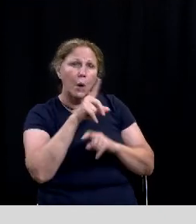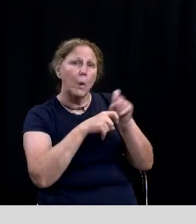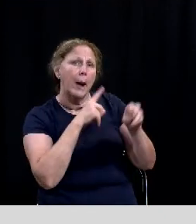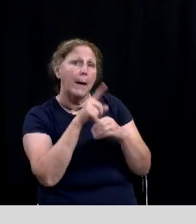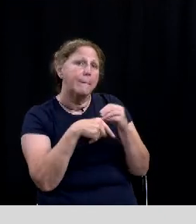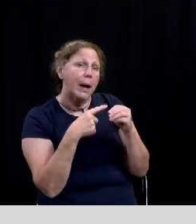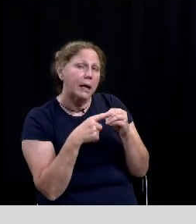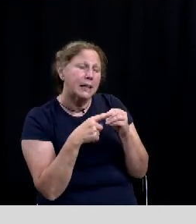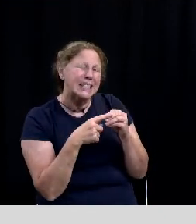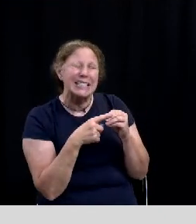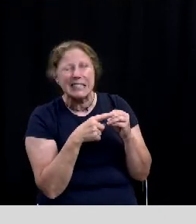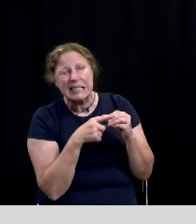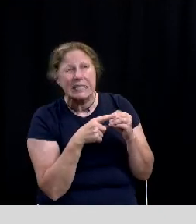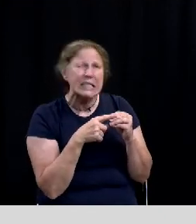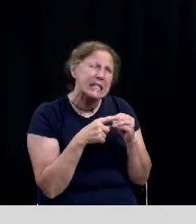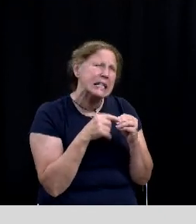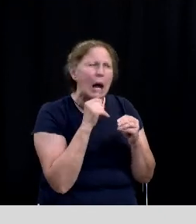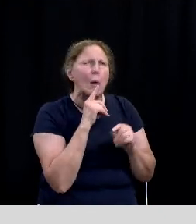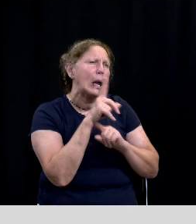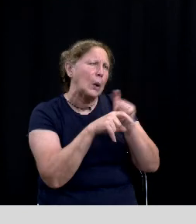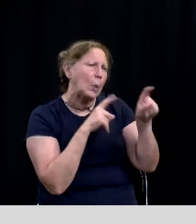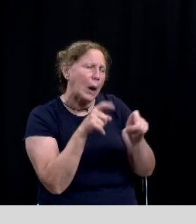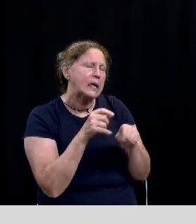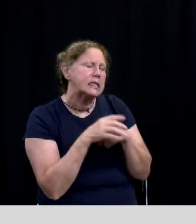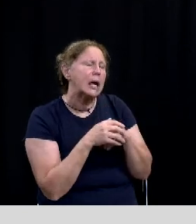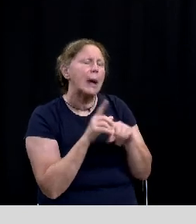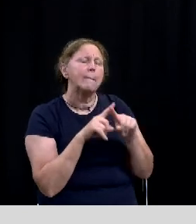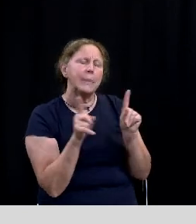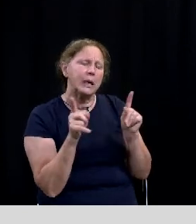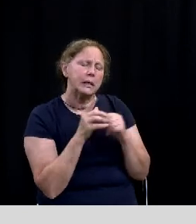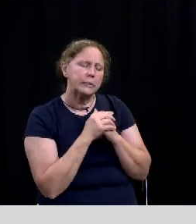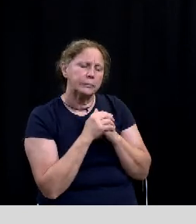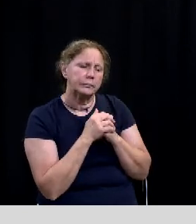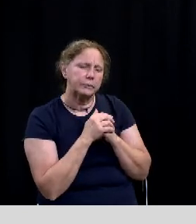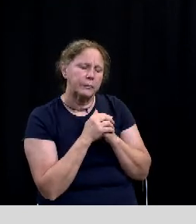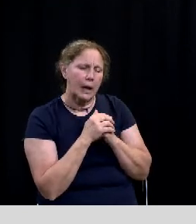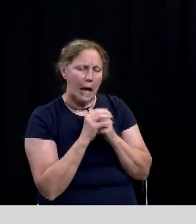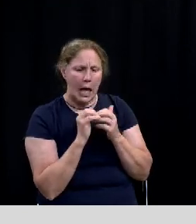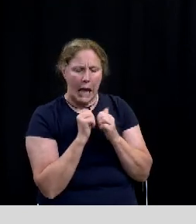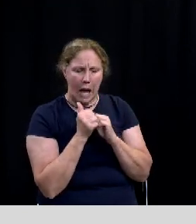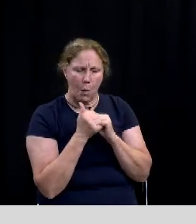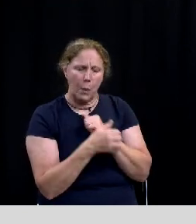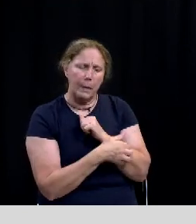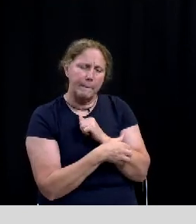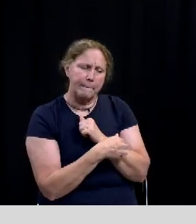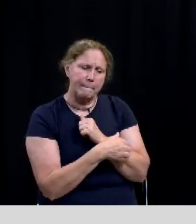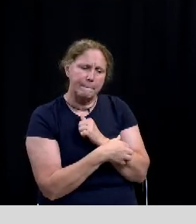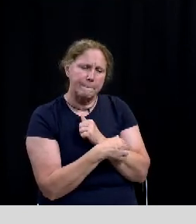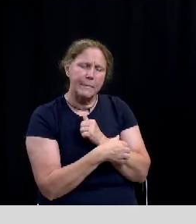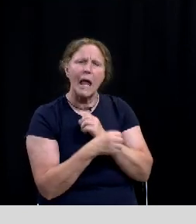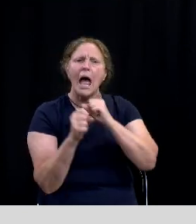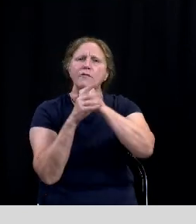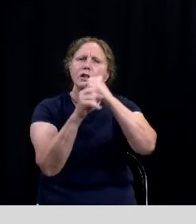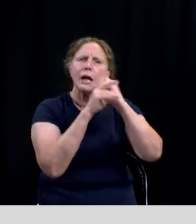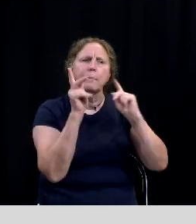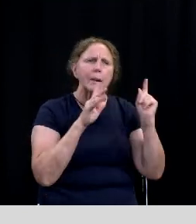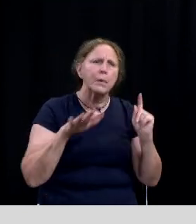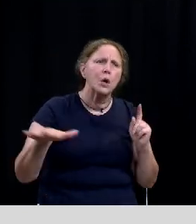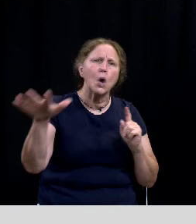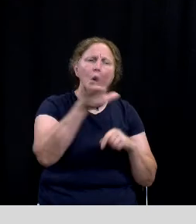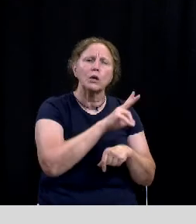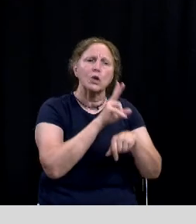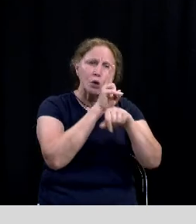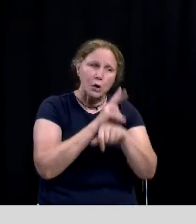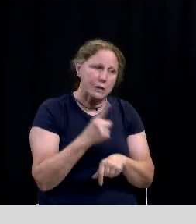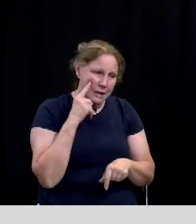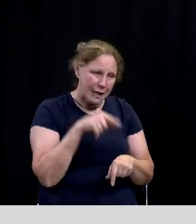not not so much question about the events but how will how are we going to get the word out to a community that's used to seeing